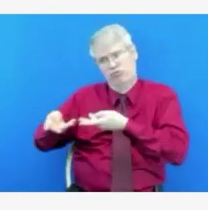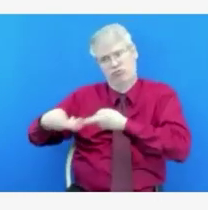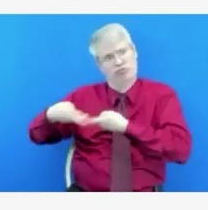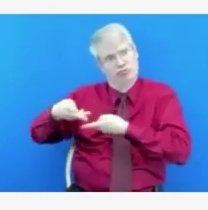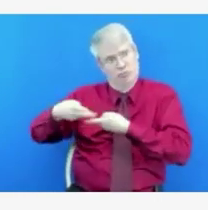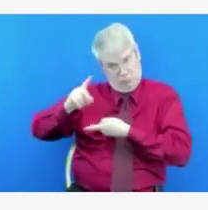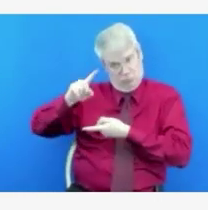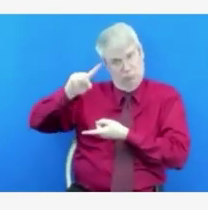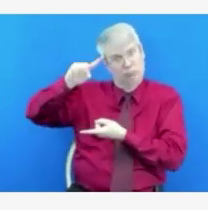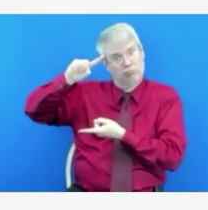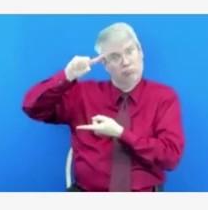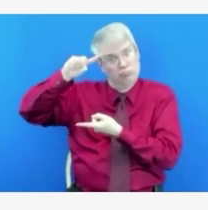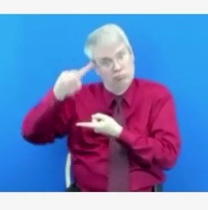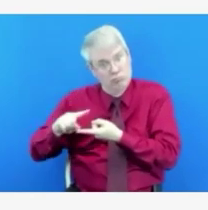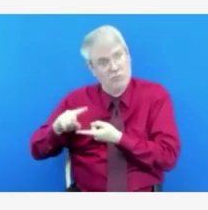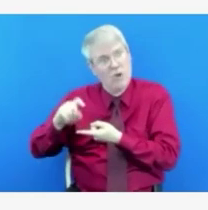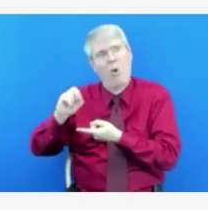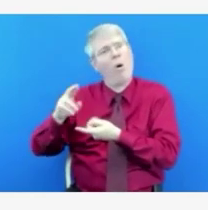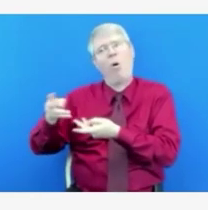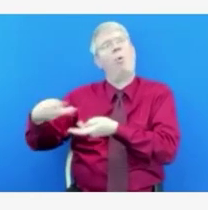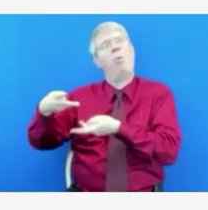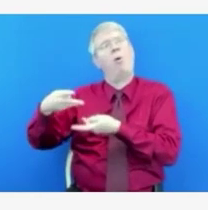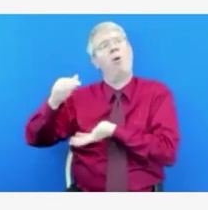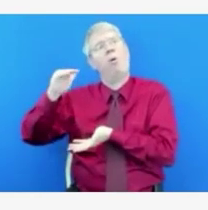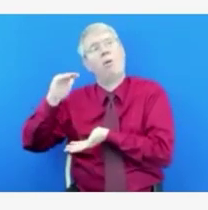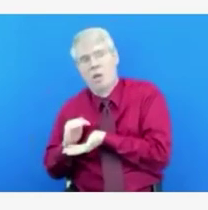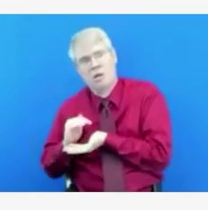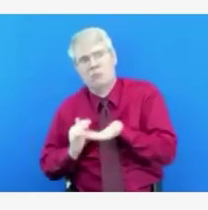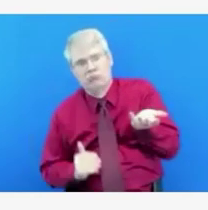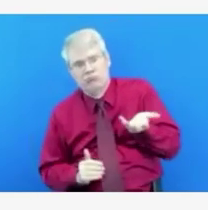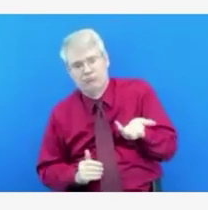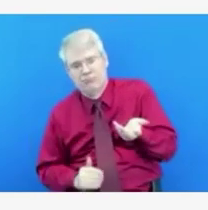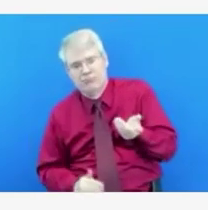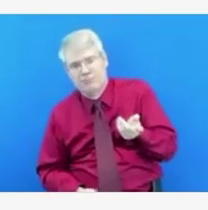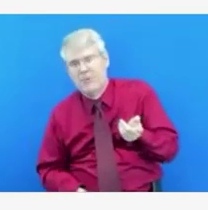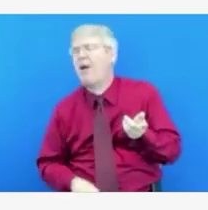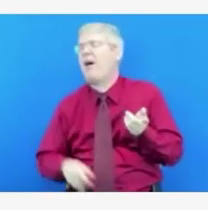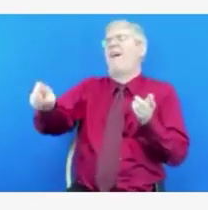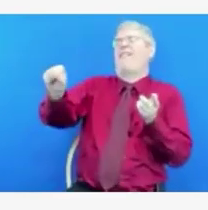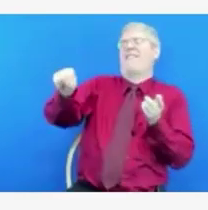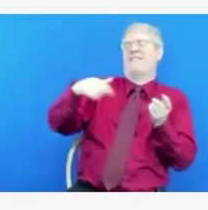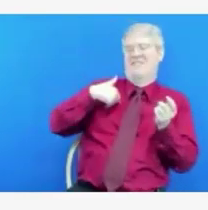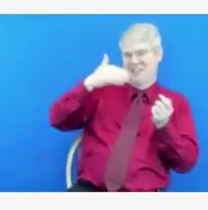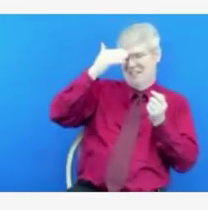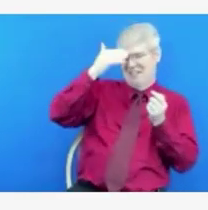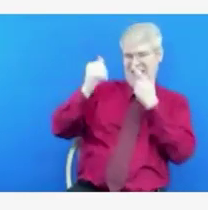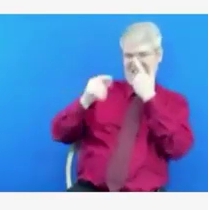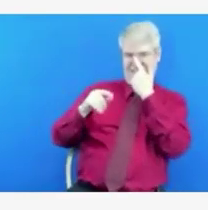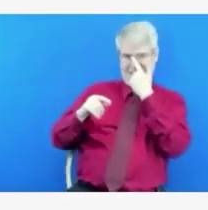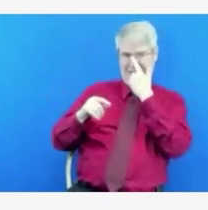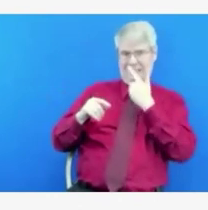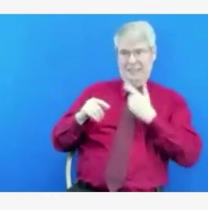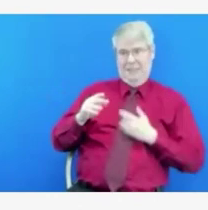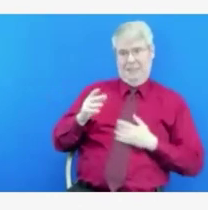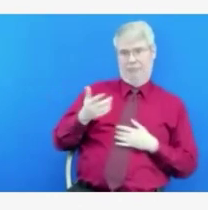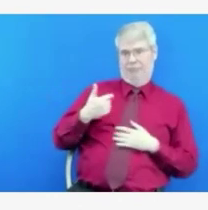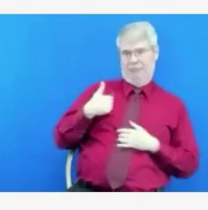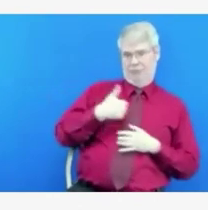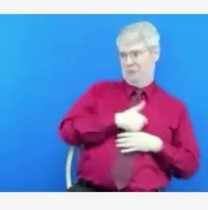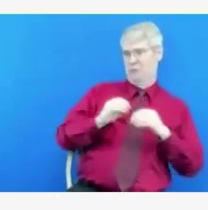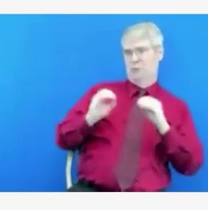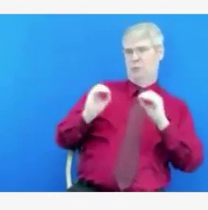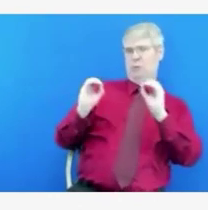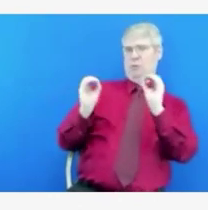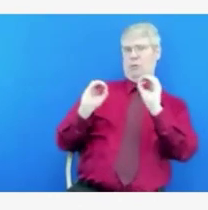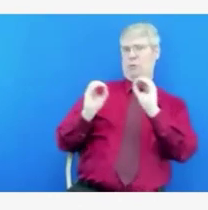your question. I think that's a great point. And, again, we haven't heard that being the case. There's lots of incentives for